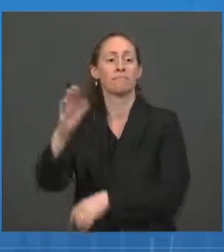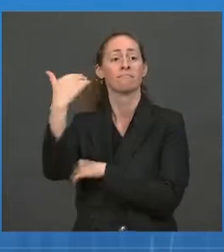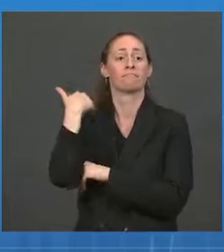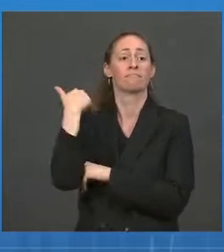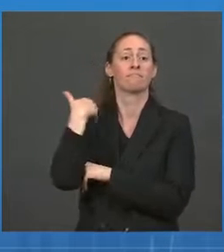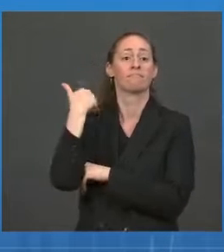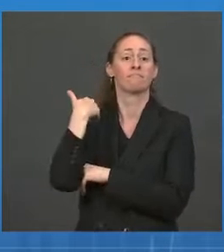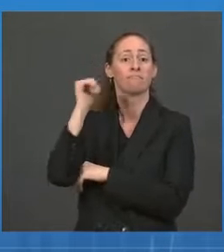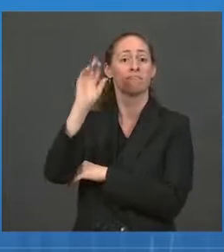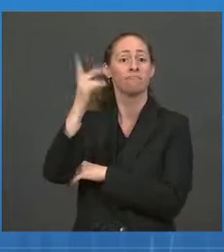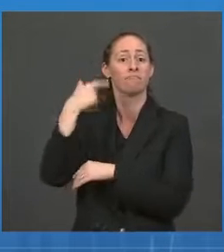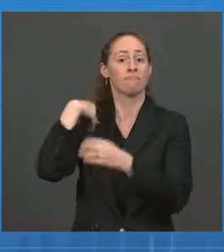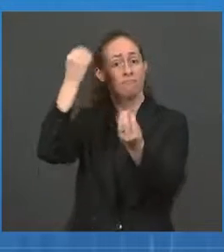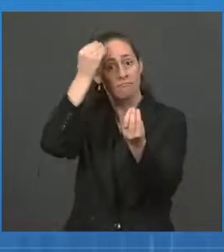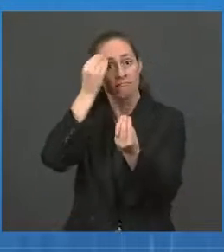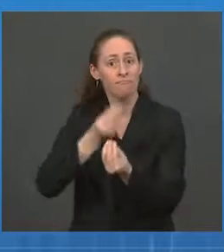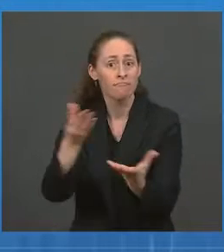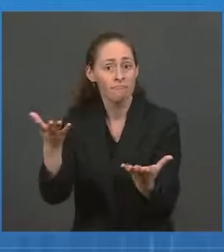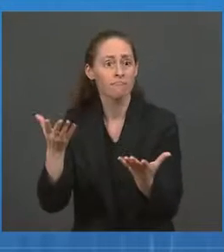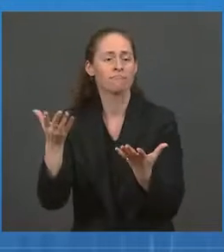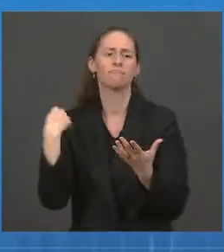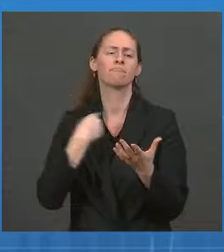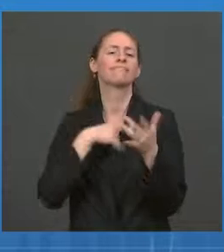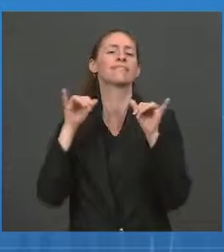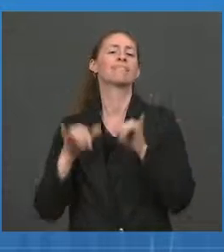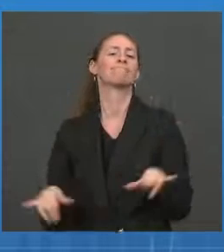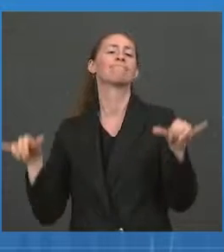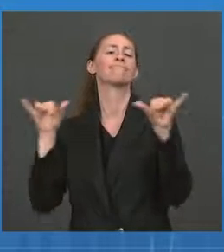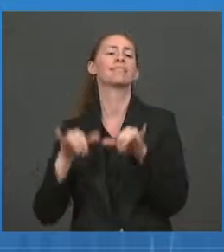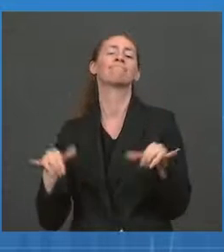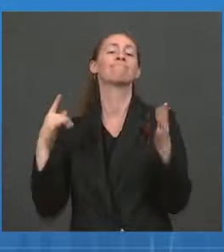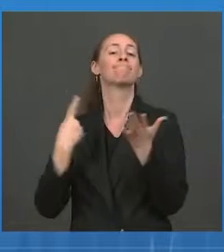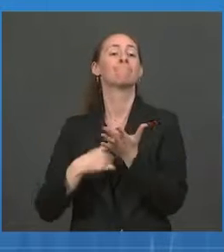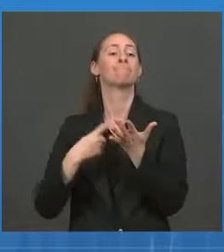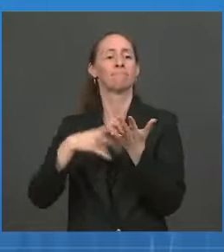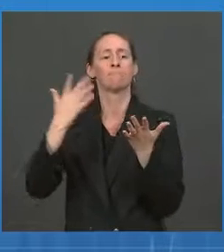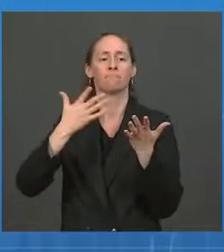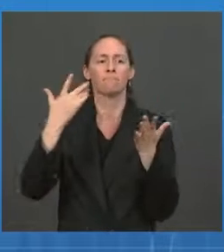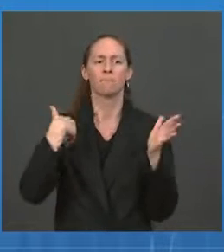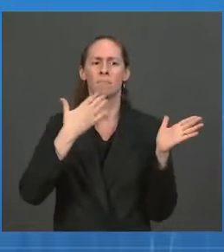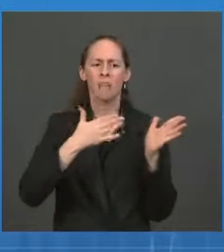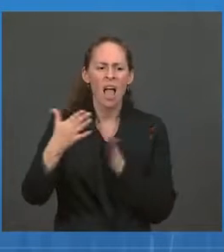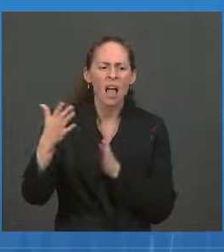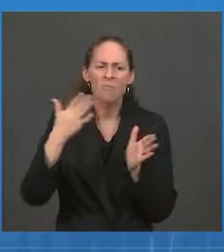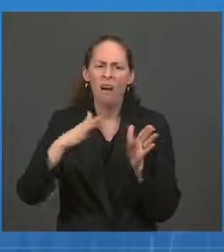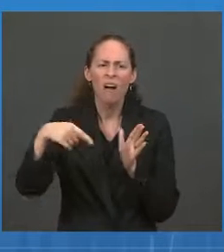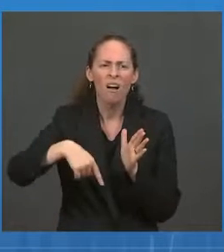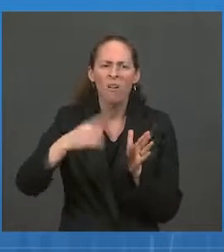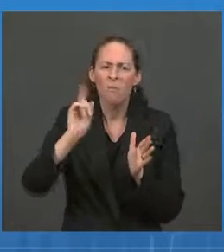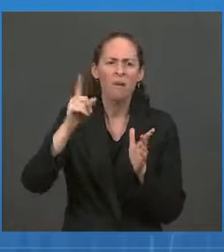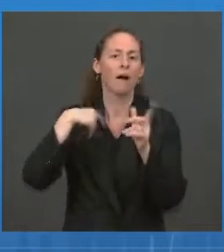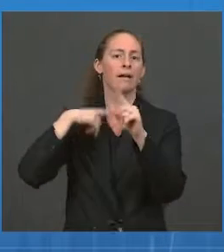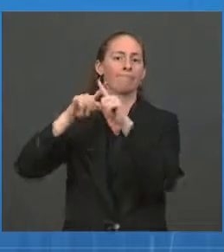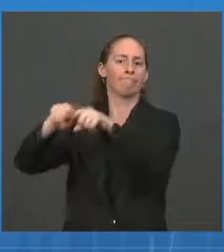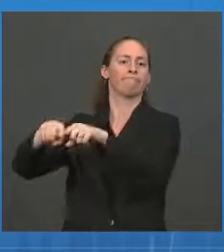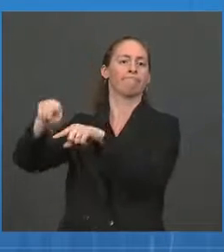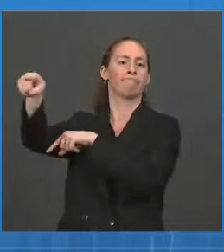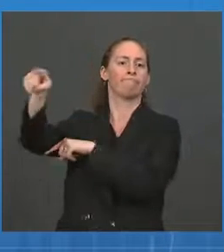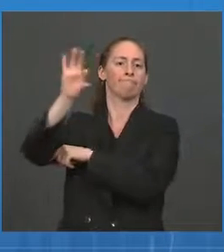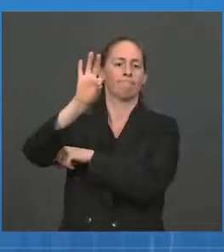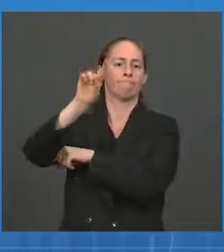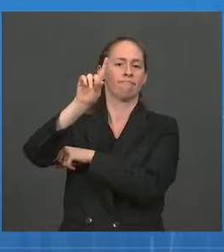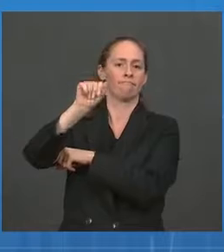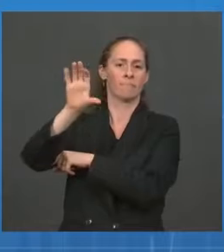we have always said that this initial plan would be contingent on the FDA and the CDC's independent evaluation.